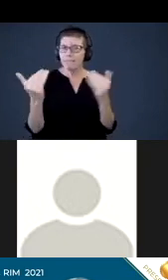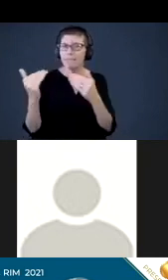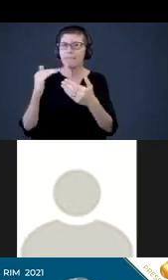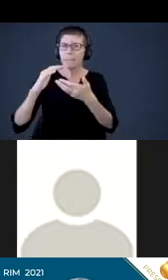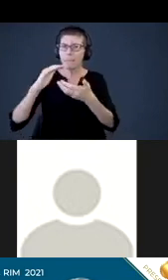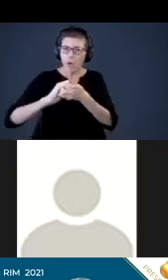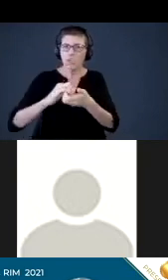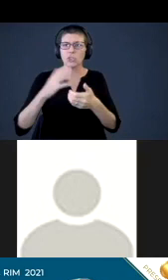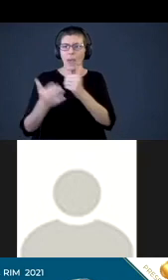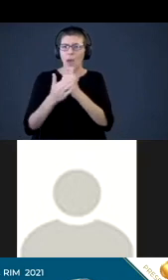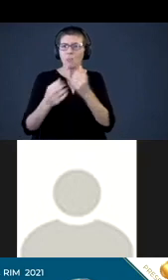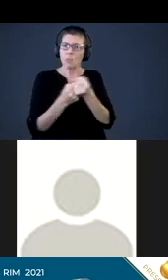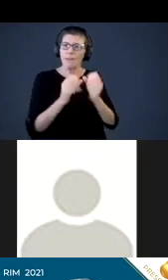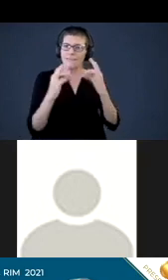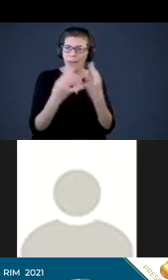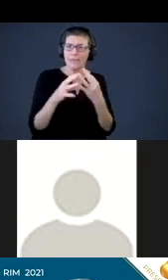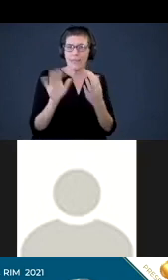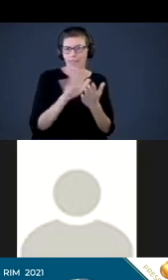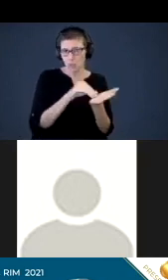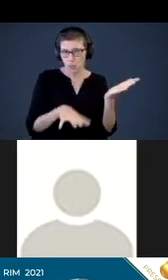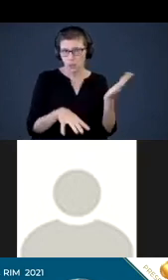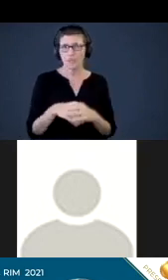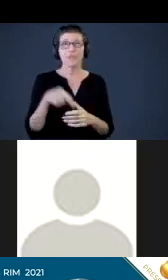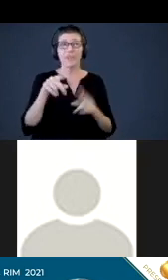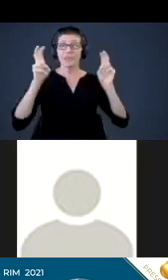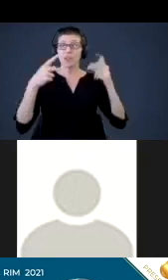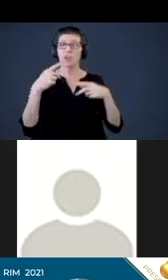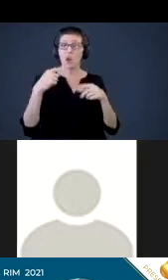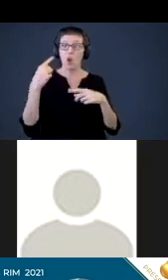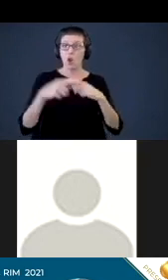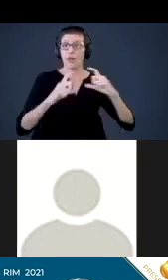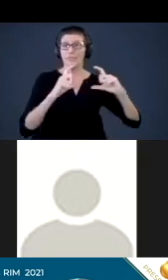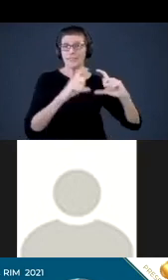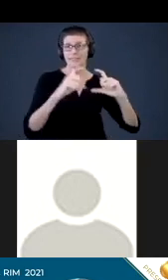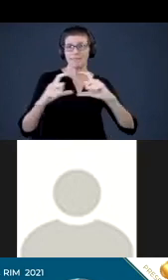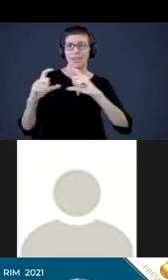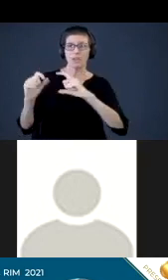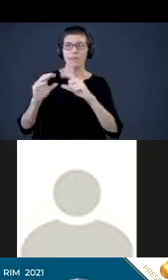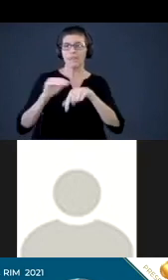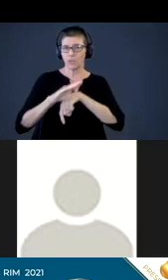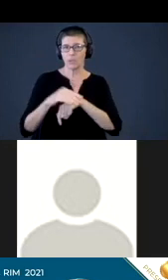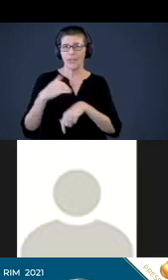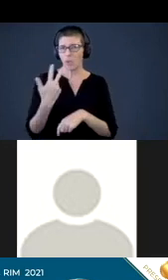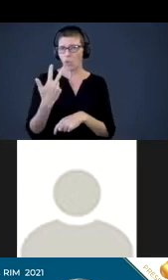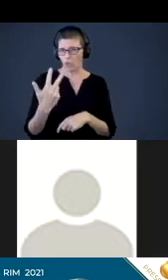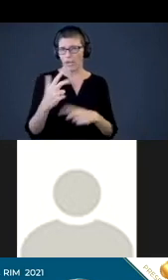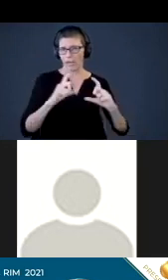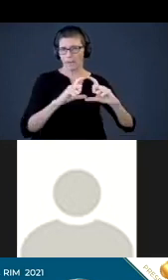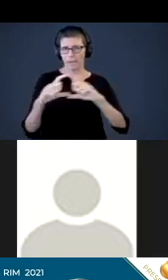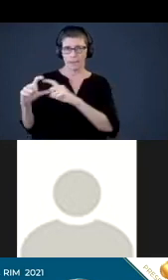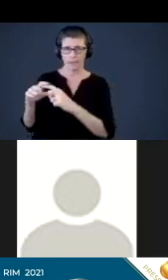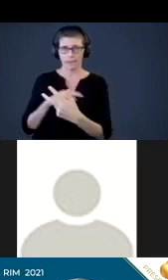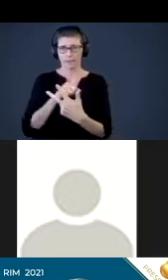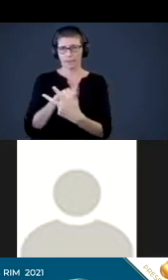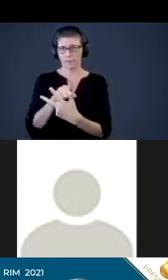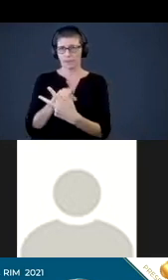families and their students. On this slide, it's titled spheres of influence. And there are three circles. In one of the circles at the